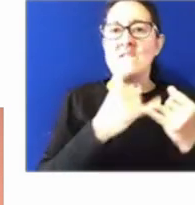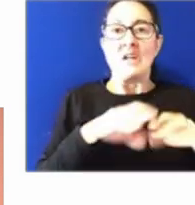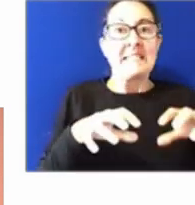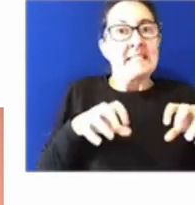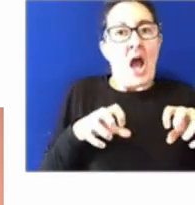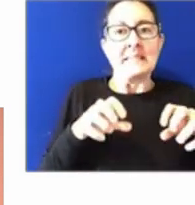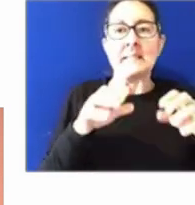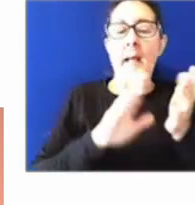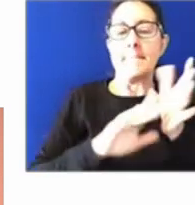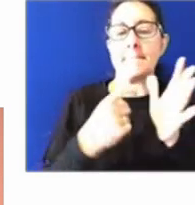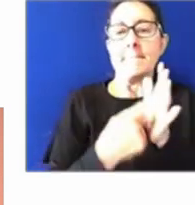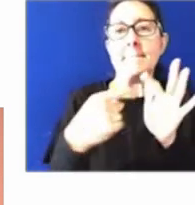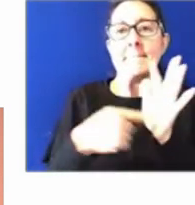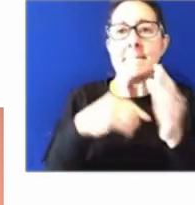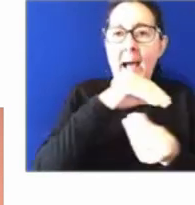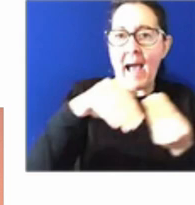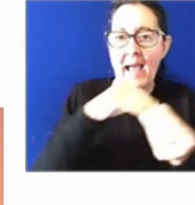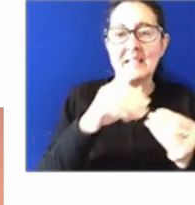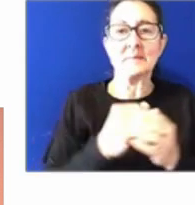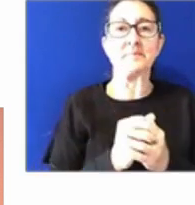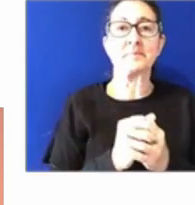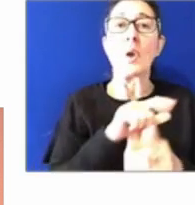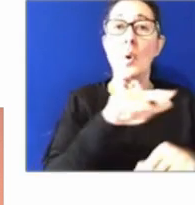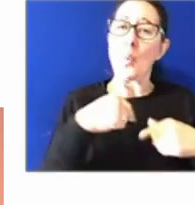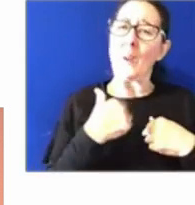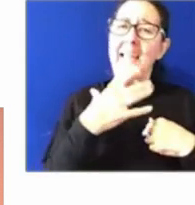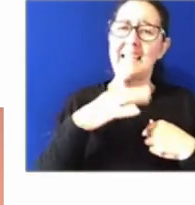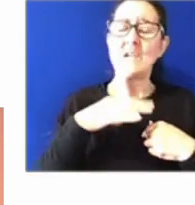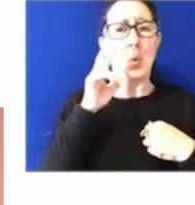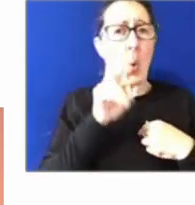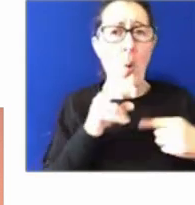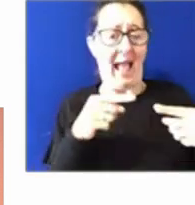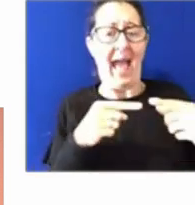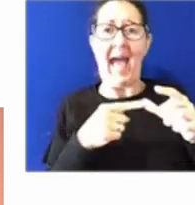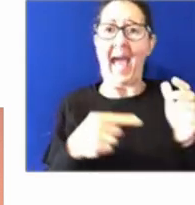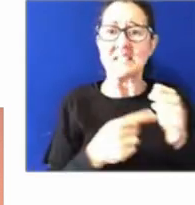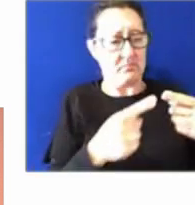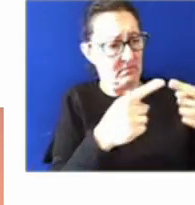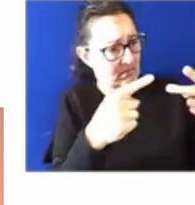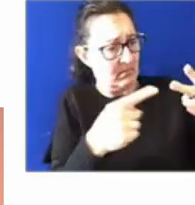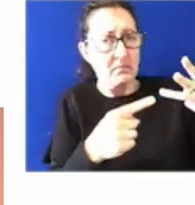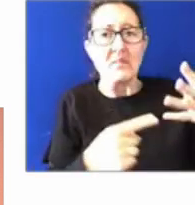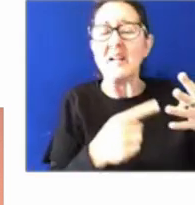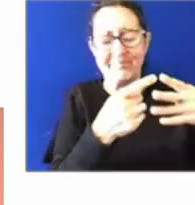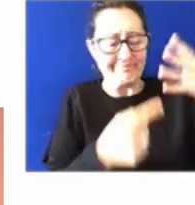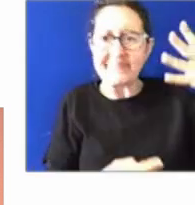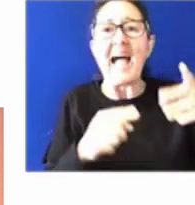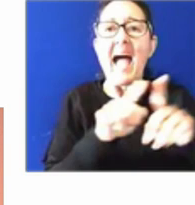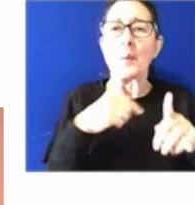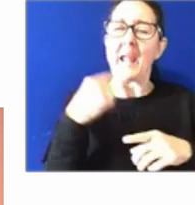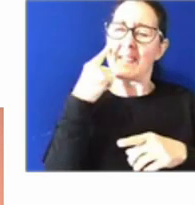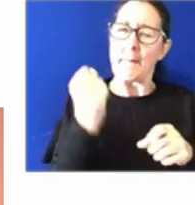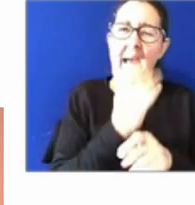address these and build a public service for the future, we want to make sure that the Australian Public Service embodies